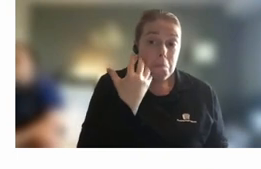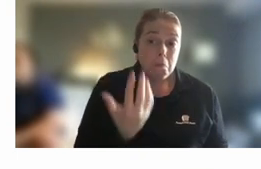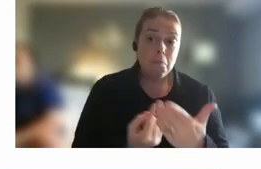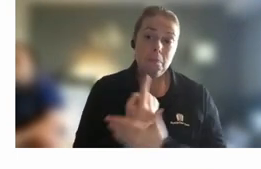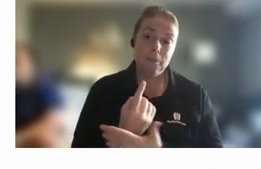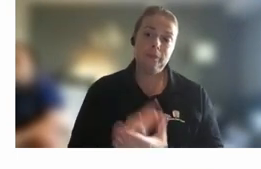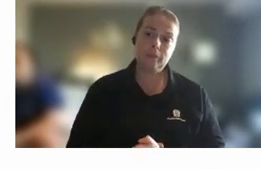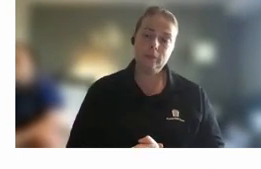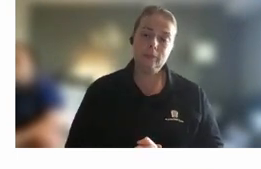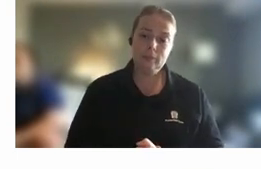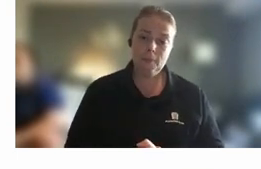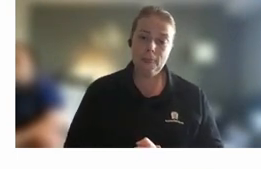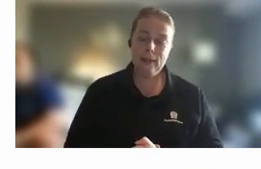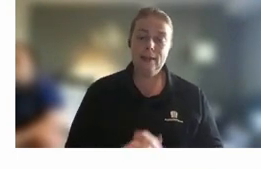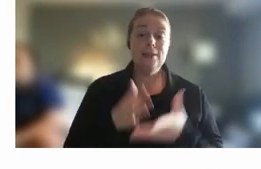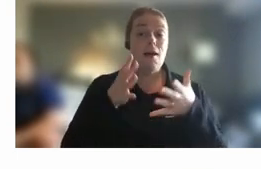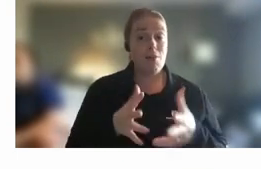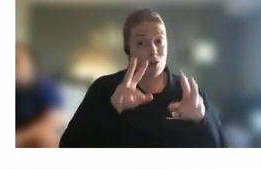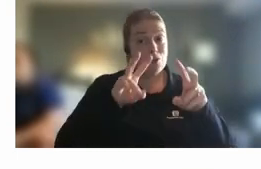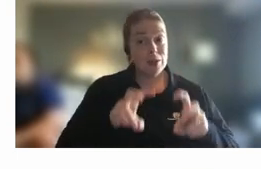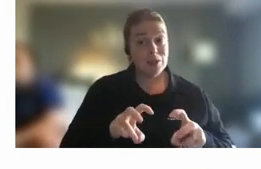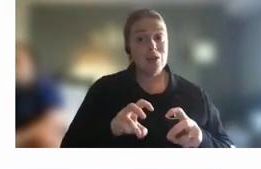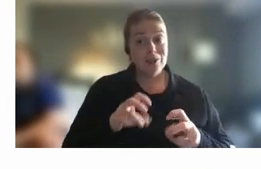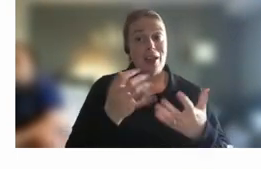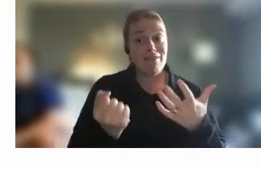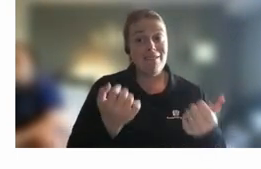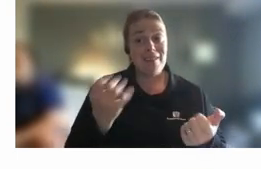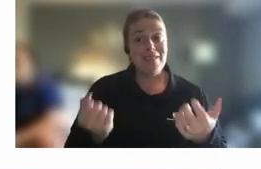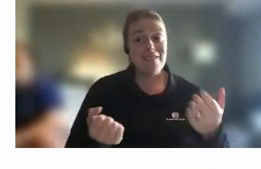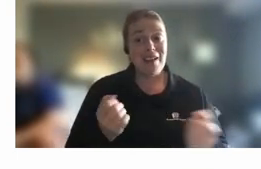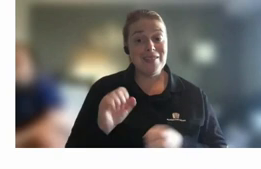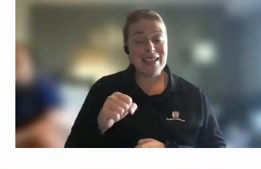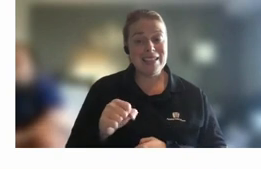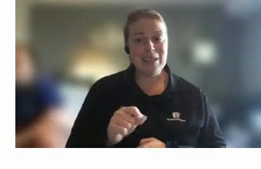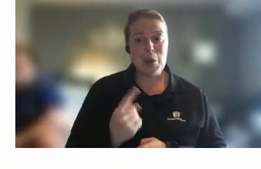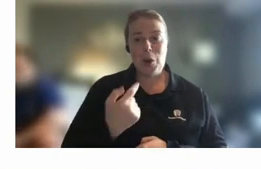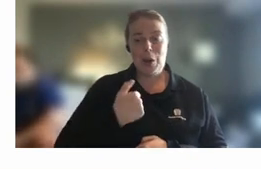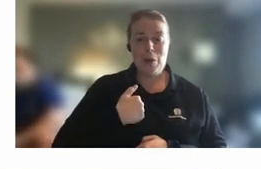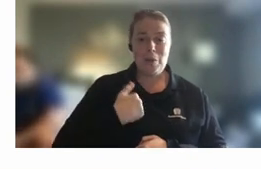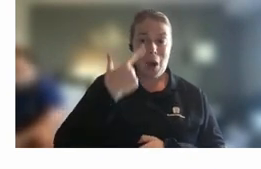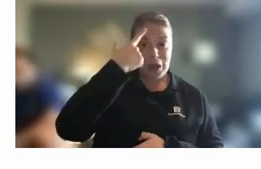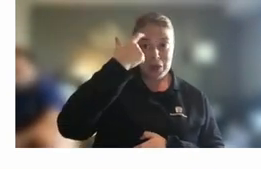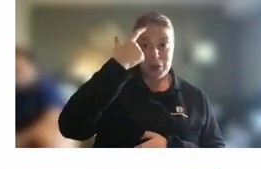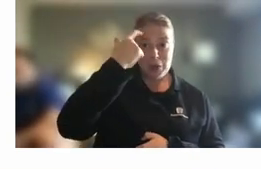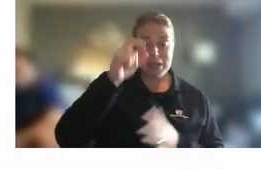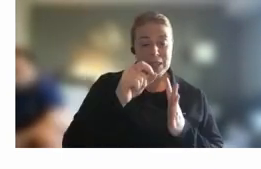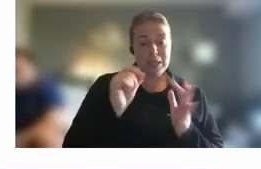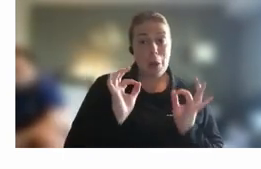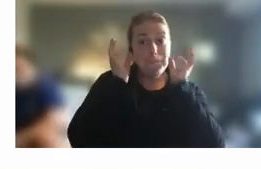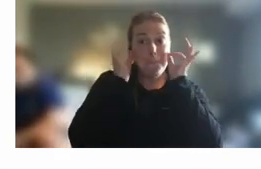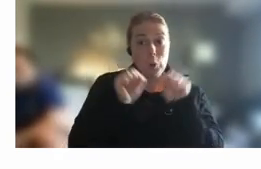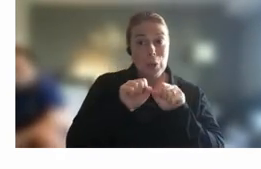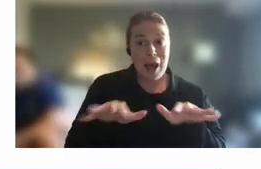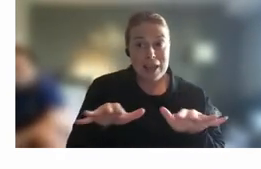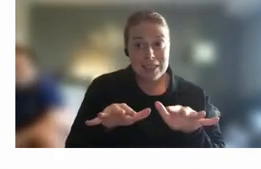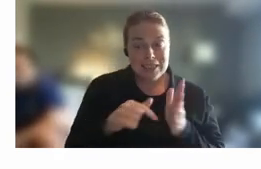there's um there is lots of research out there and it's one of my big curious um podcast threads that i've gone down is you know finding out more